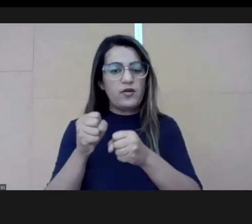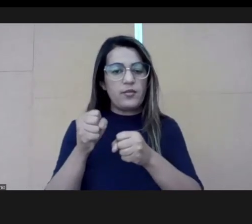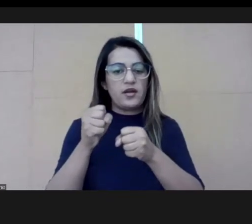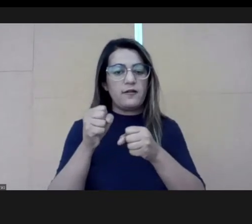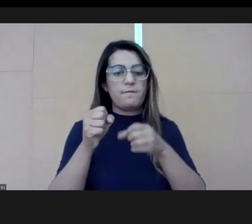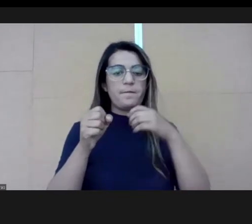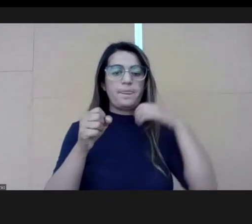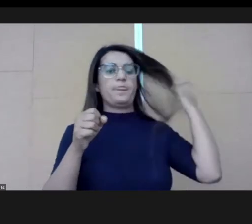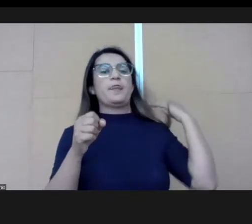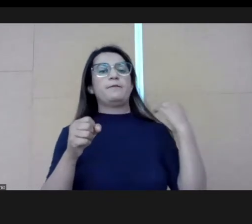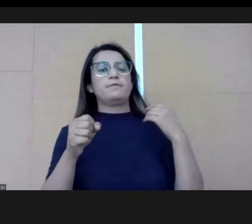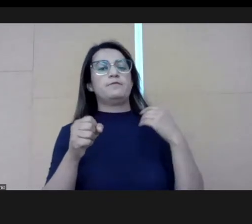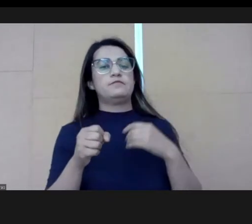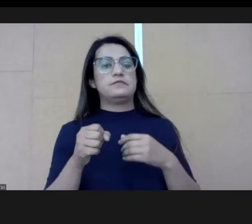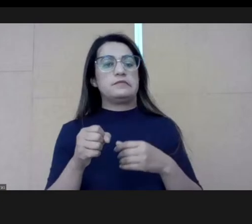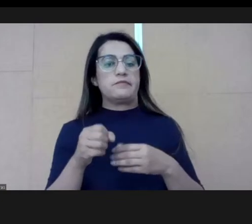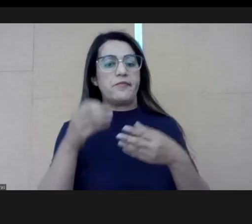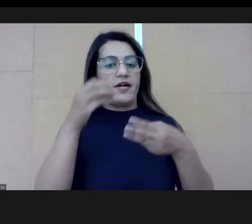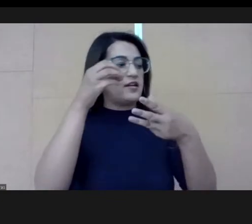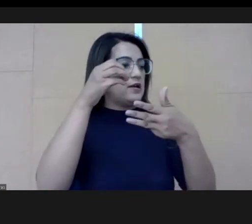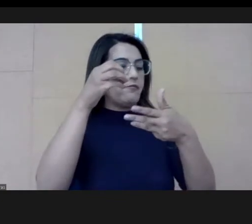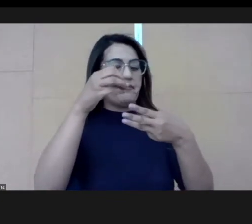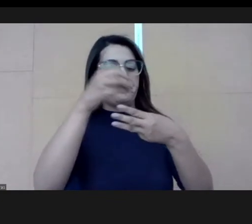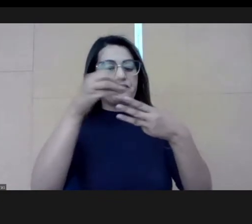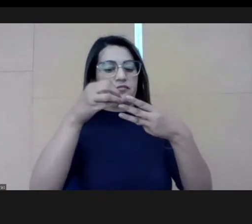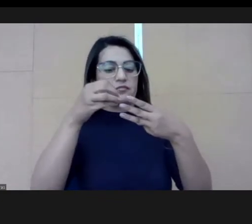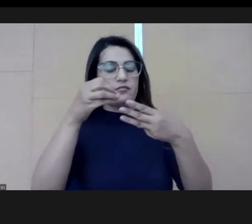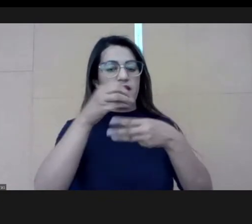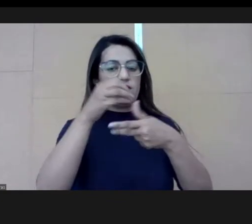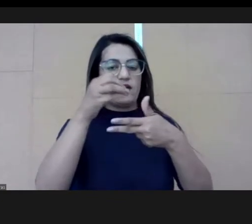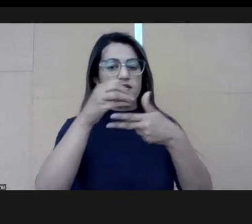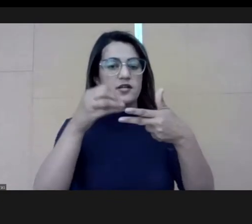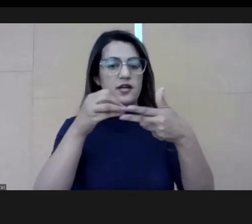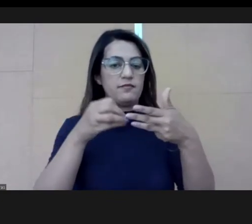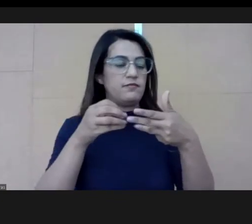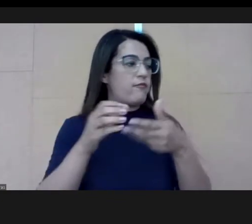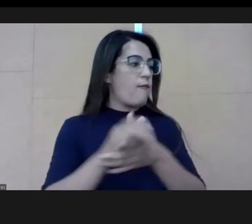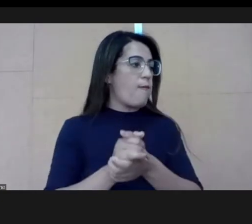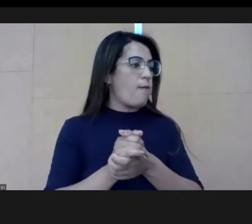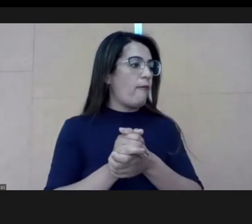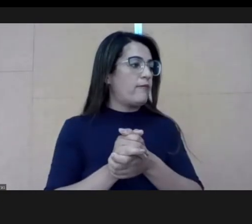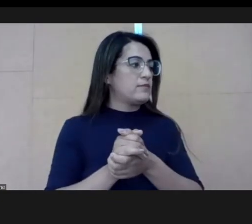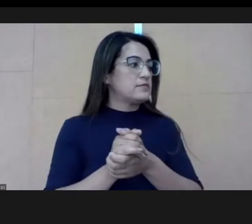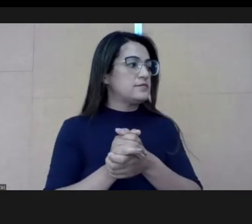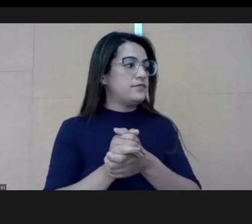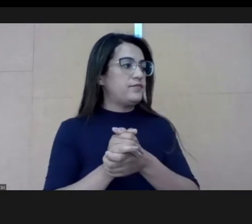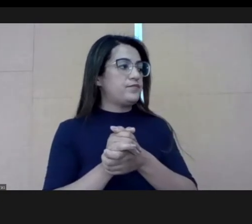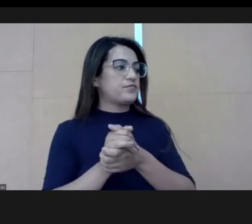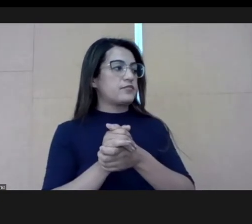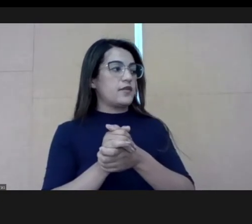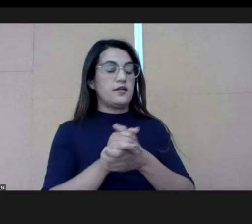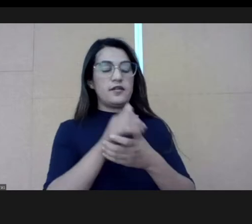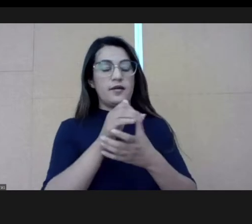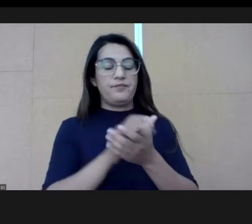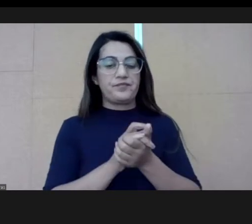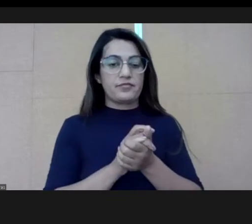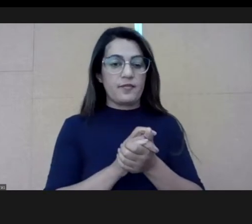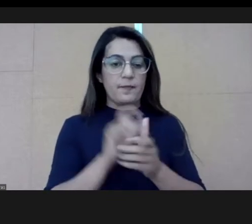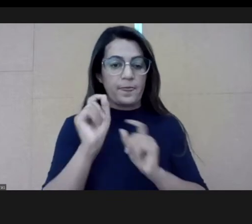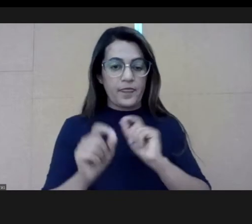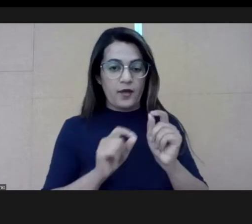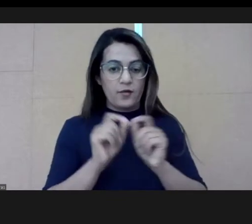And then we started to have this reference. We knew what and who was that leader.